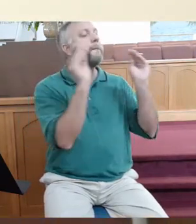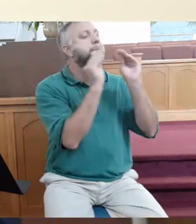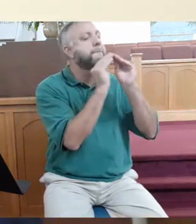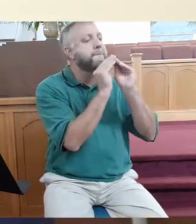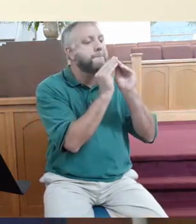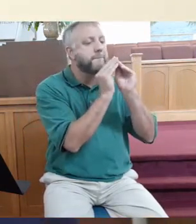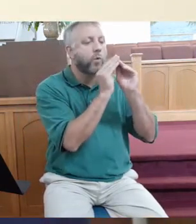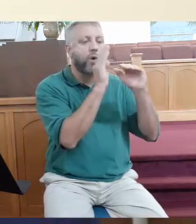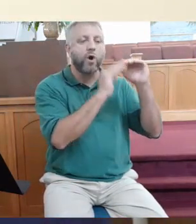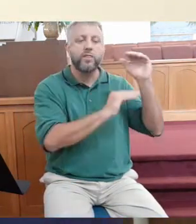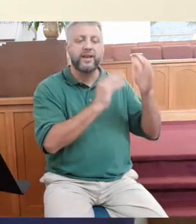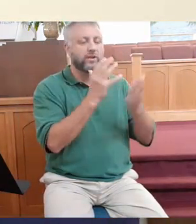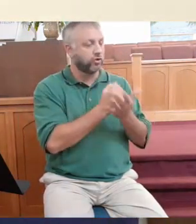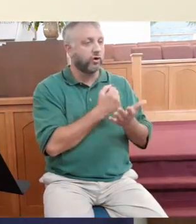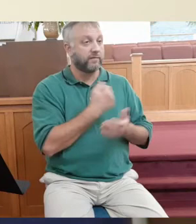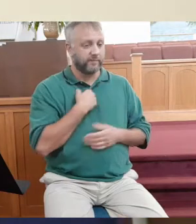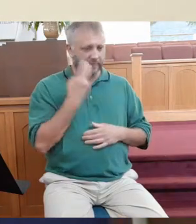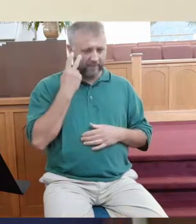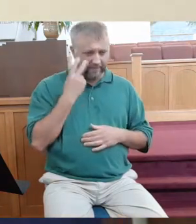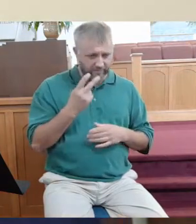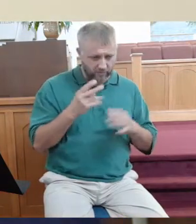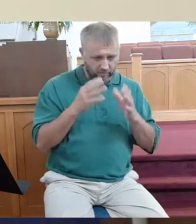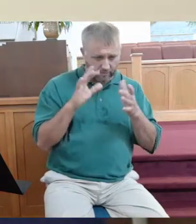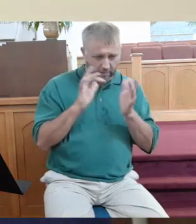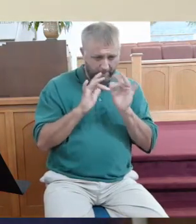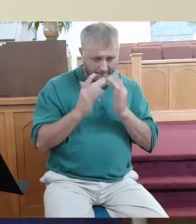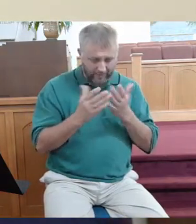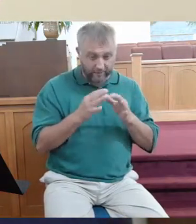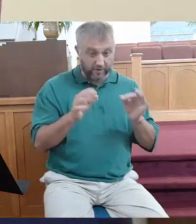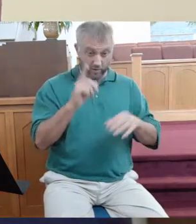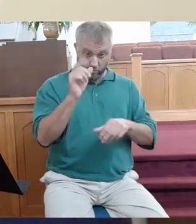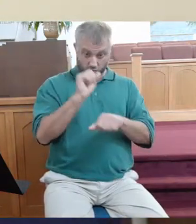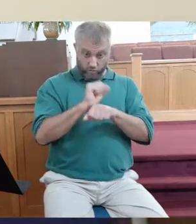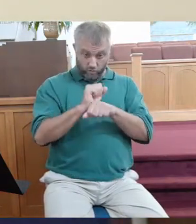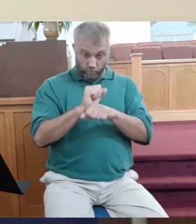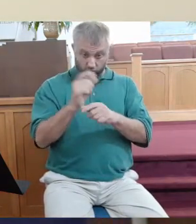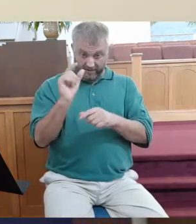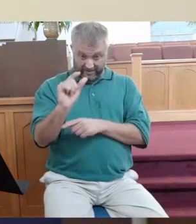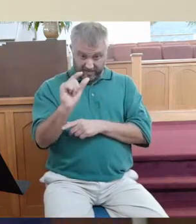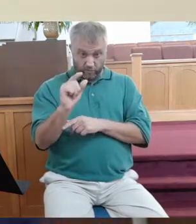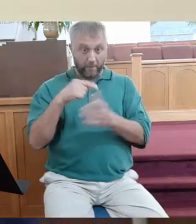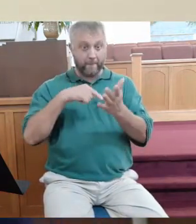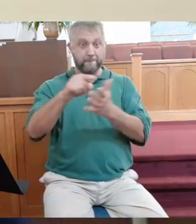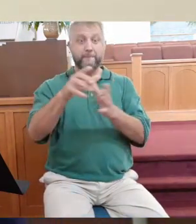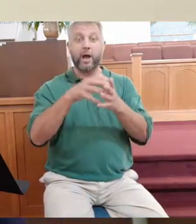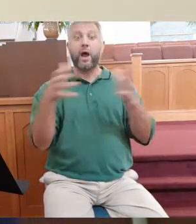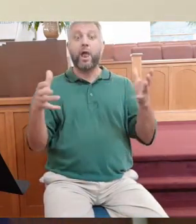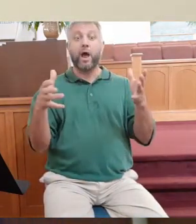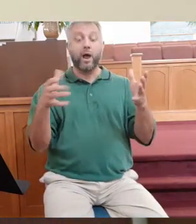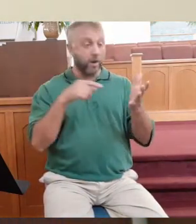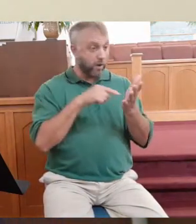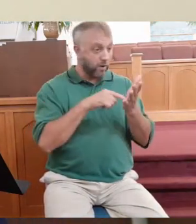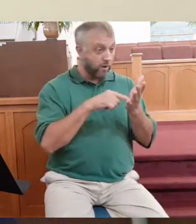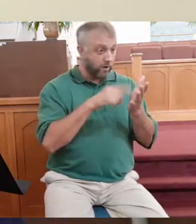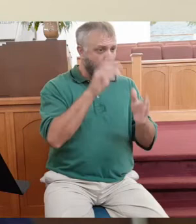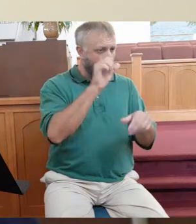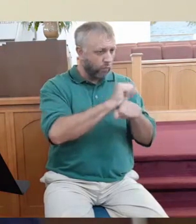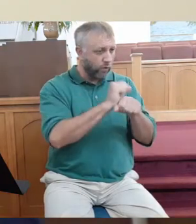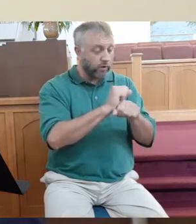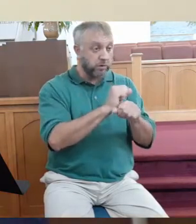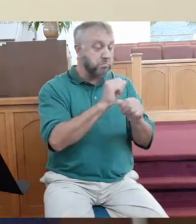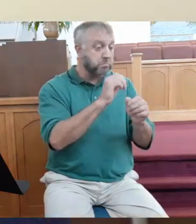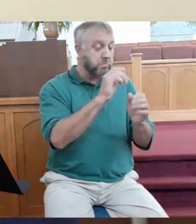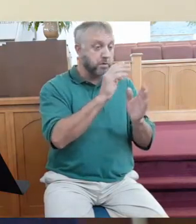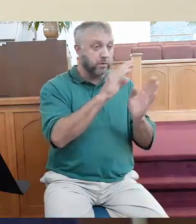If you read this parable closely, you understand that those who worked a little got paid a lot. And those who worked in the middle,